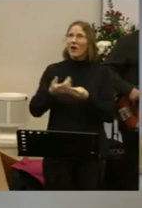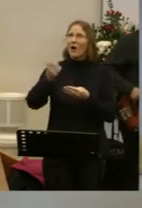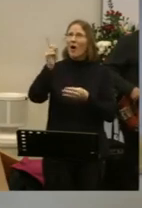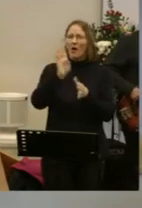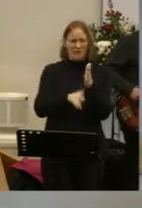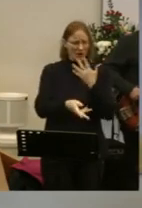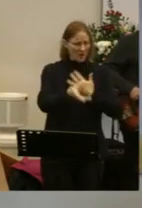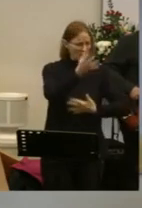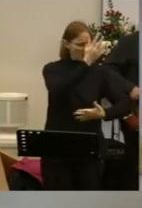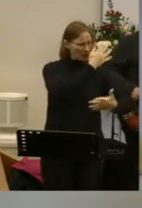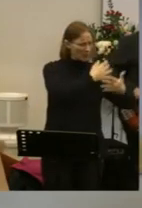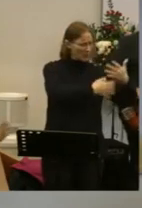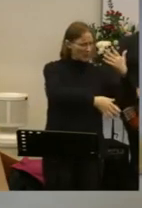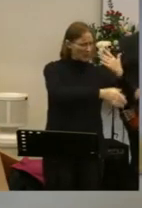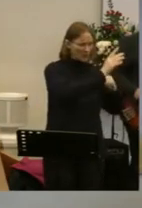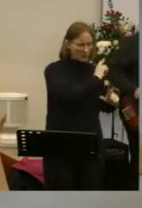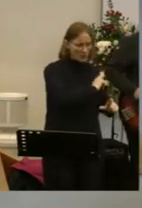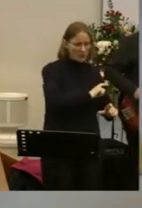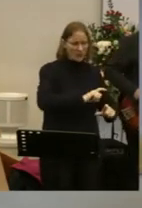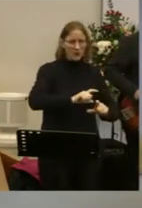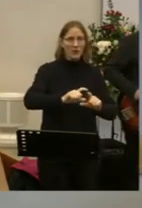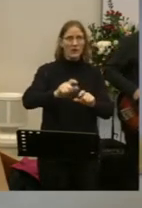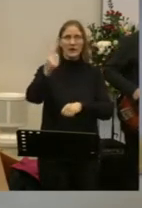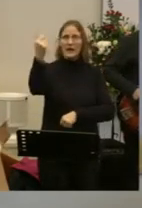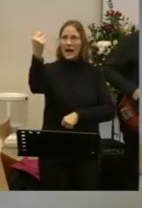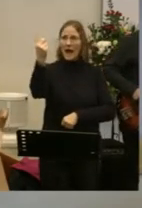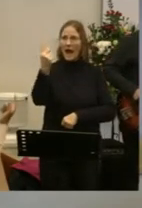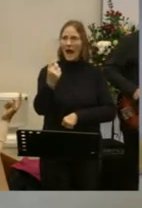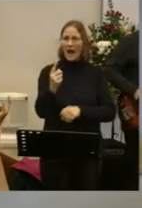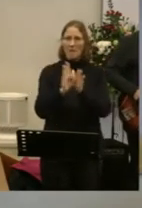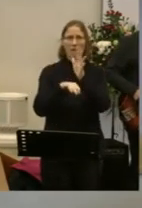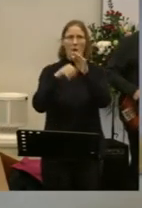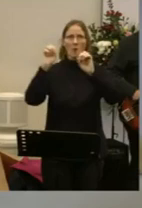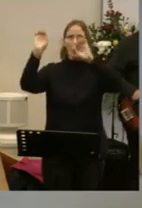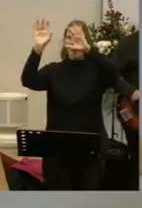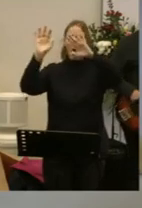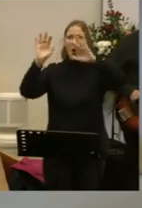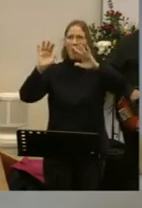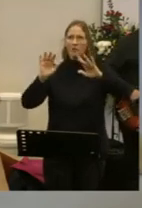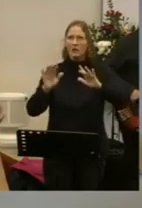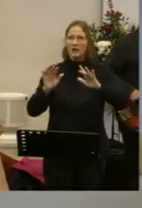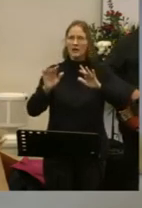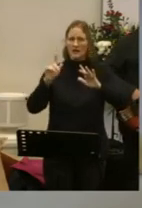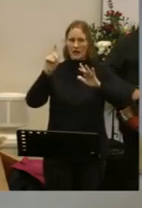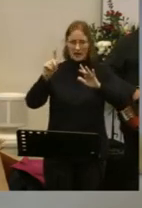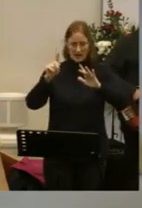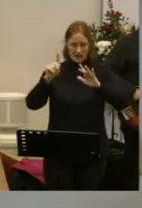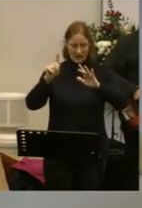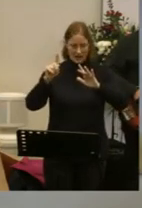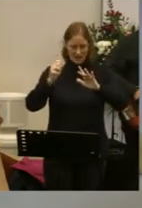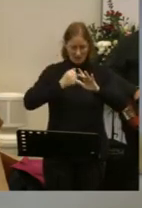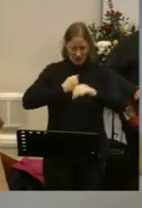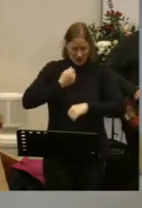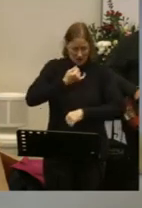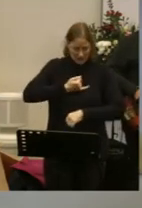of ages stepped down from glory to wear my sin